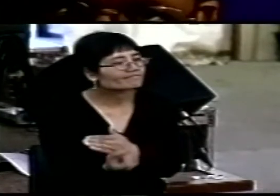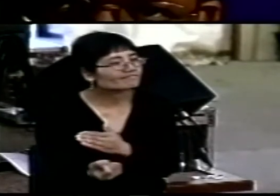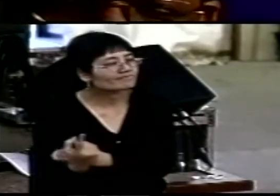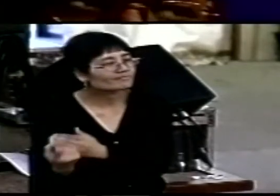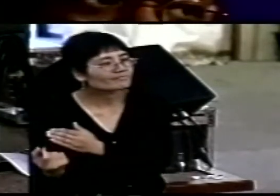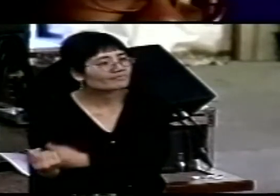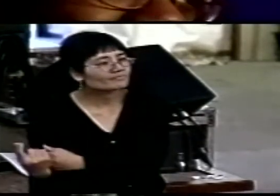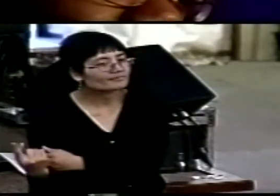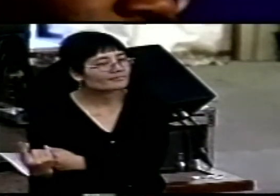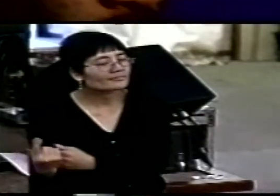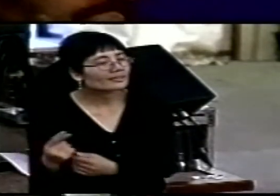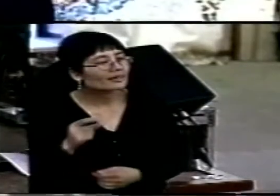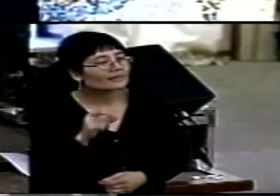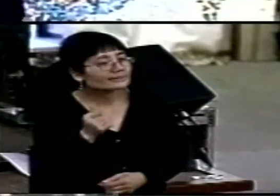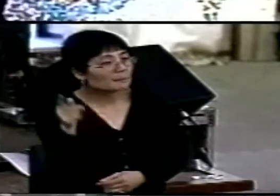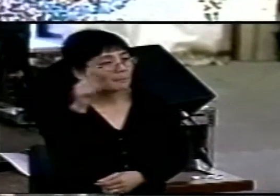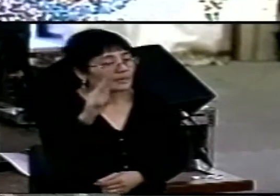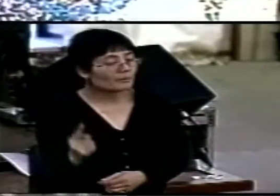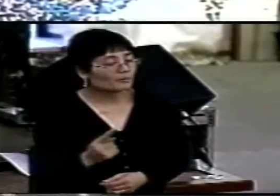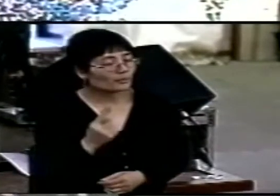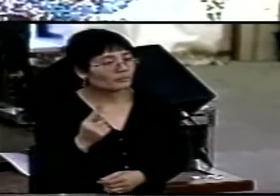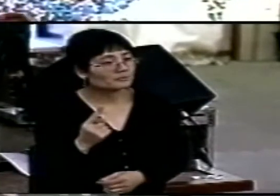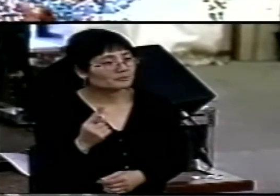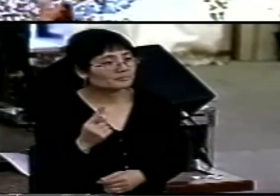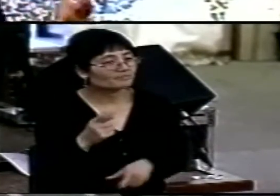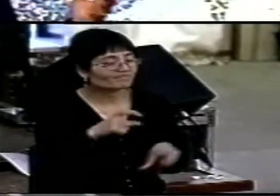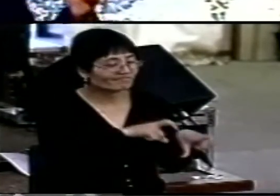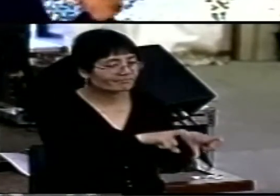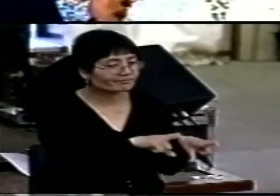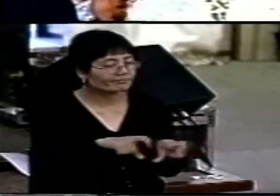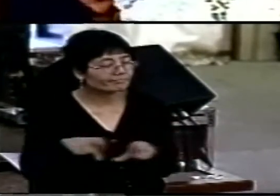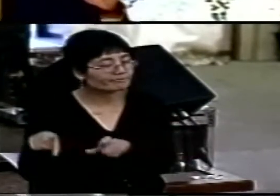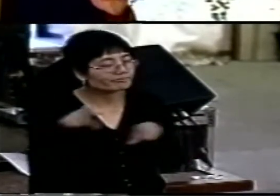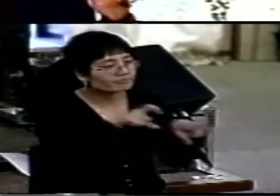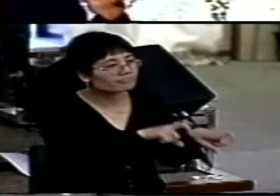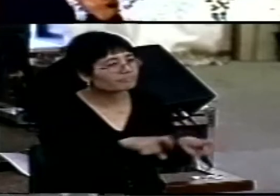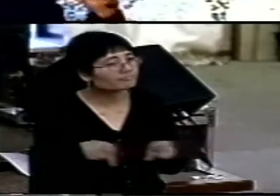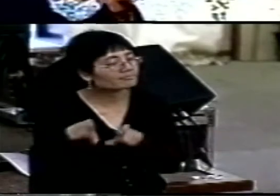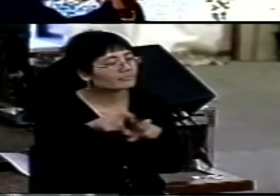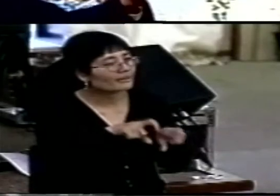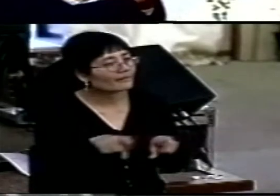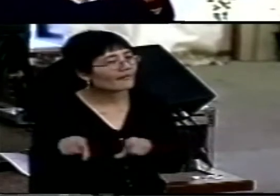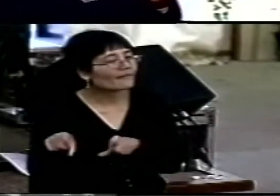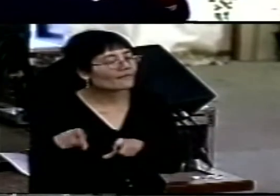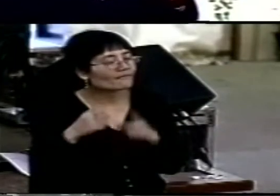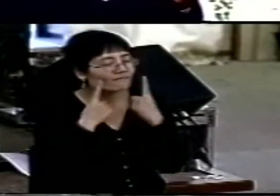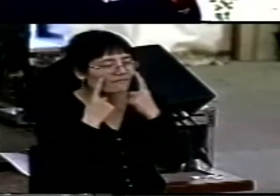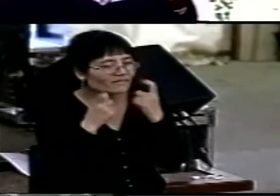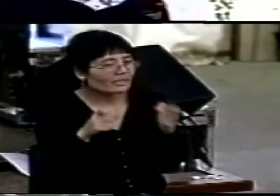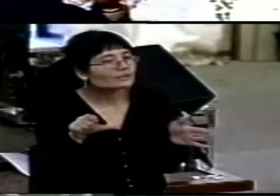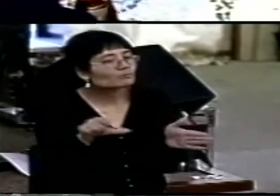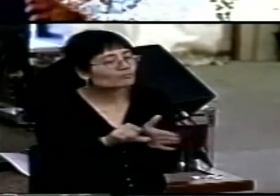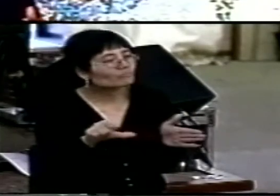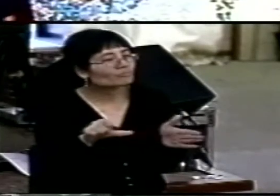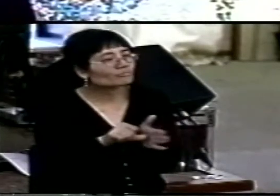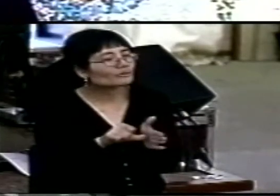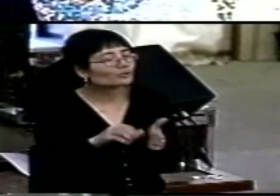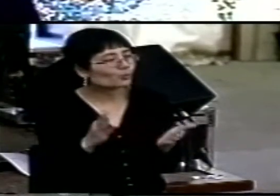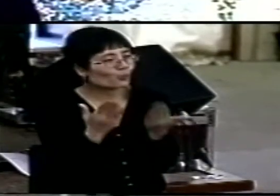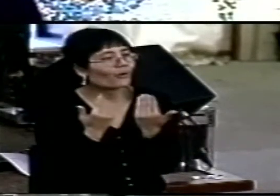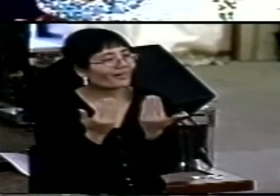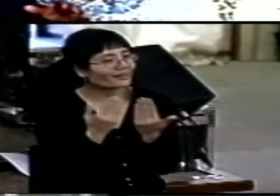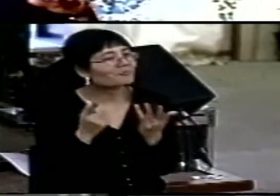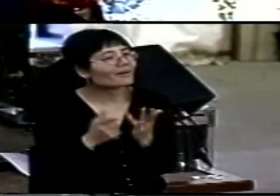of us who have been around the longest find it hard to accept others in